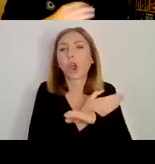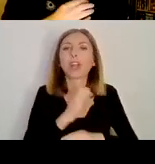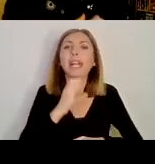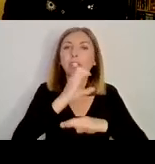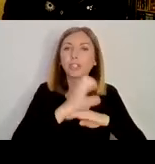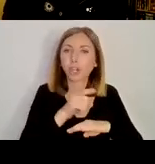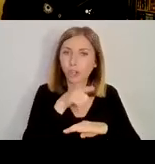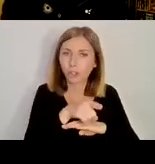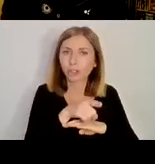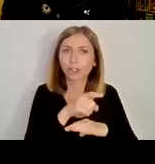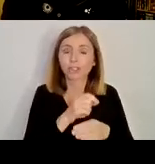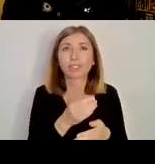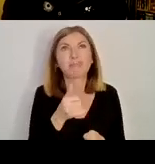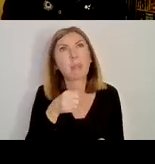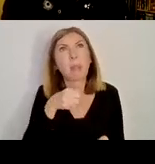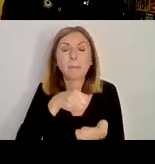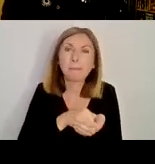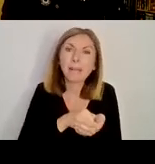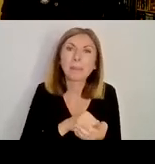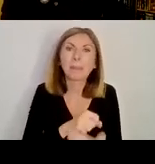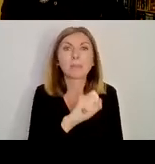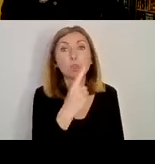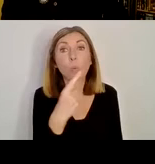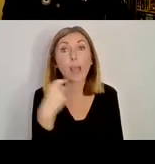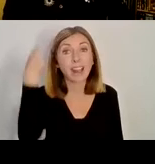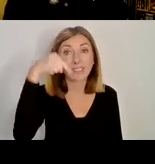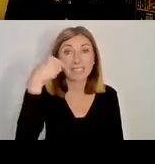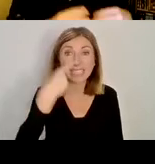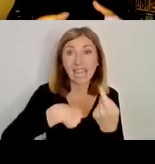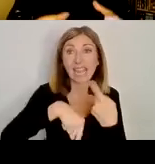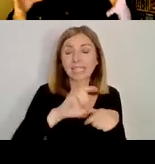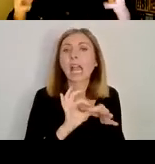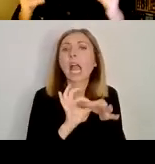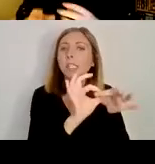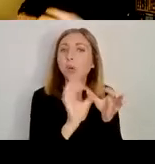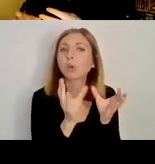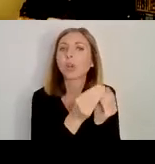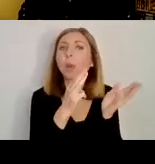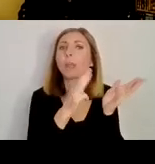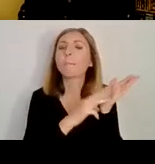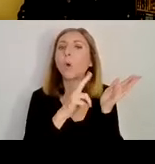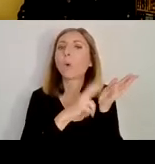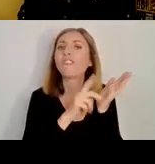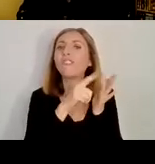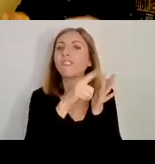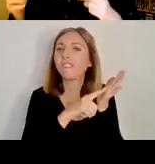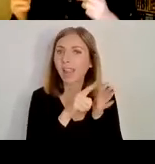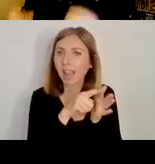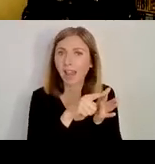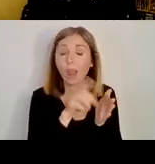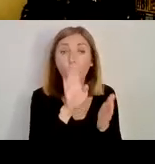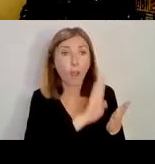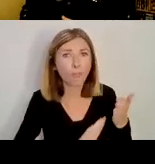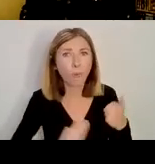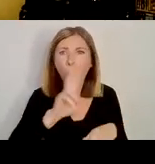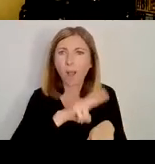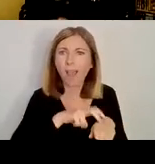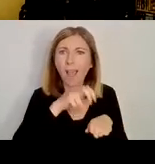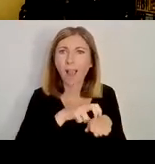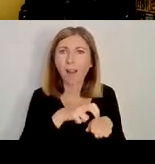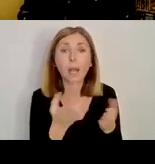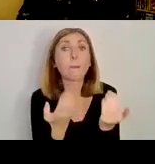There's at least a dozen saints in those martyrologies associated with Movil. In fact, of all the counties in Ireland, there are more saints